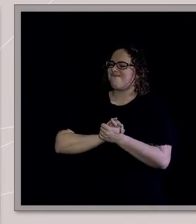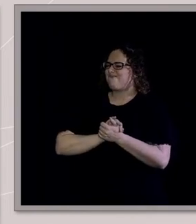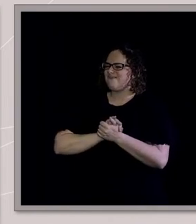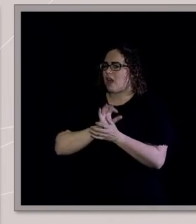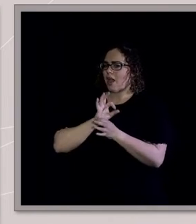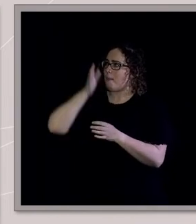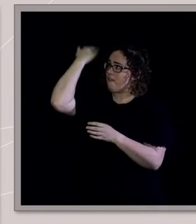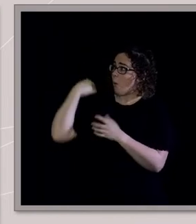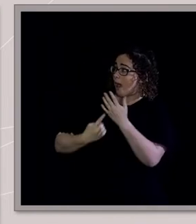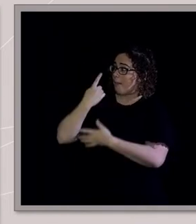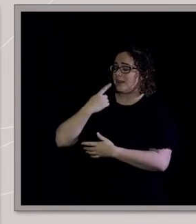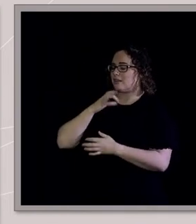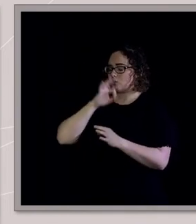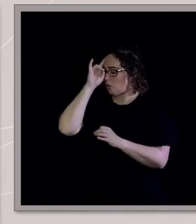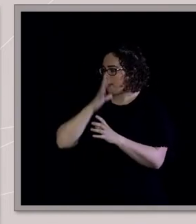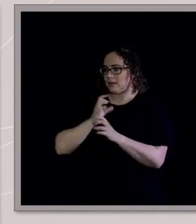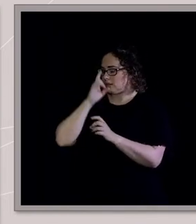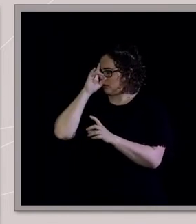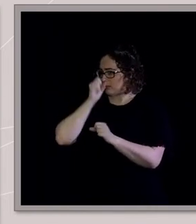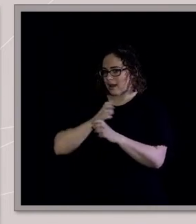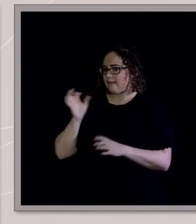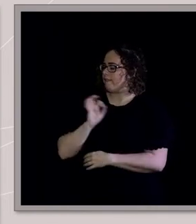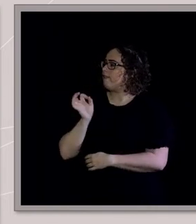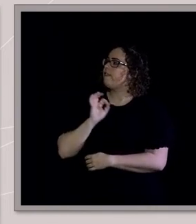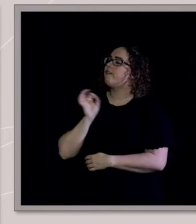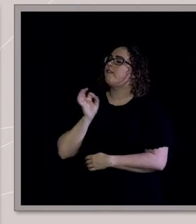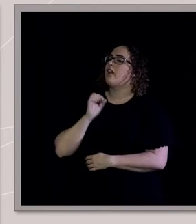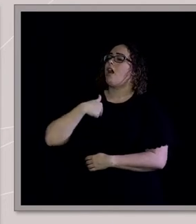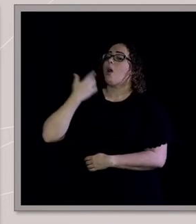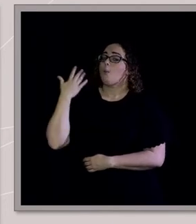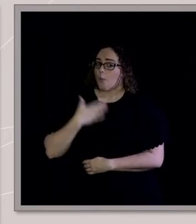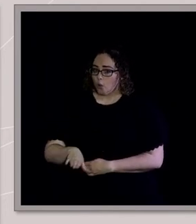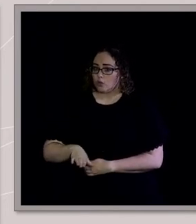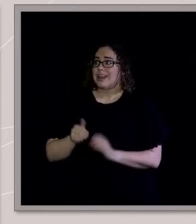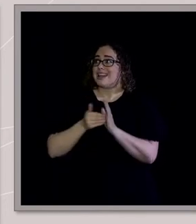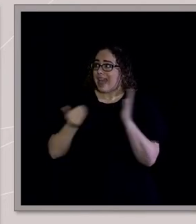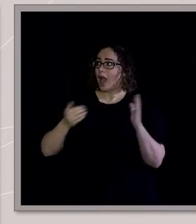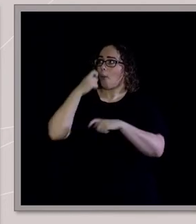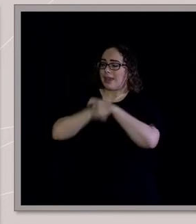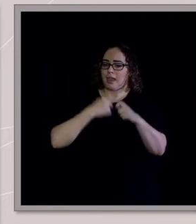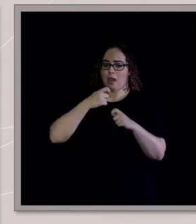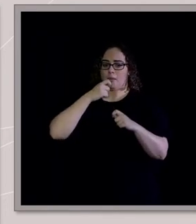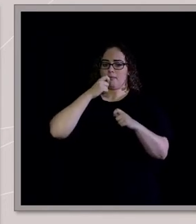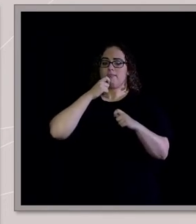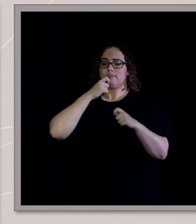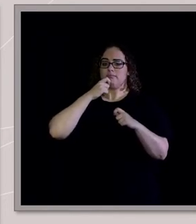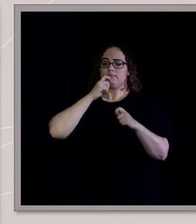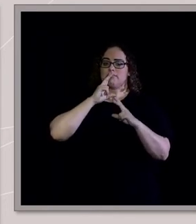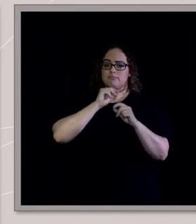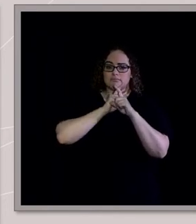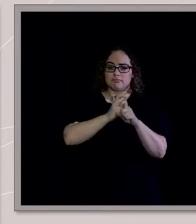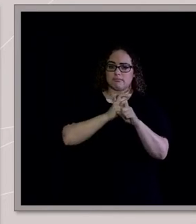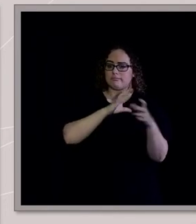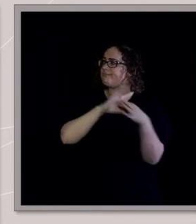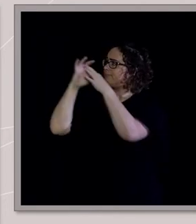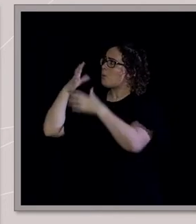you, God. I don't, I don't think this is real, but I want it now. I want it badly. I want to be part of this. I wasn't a rebellious